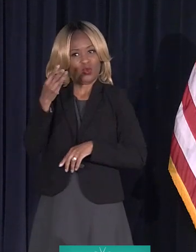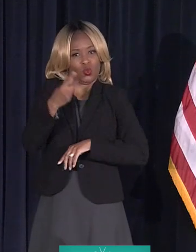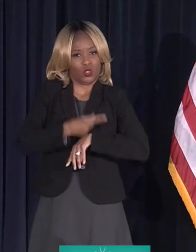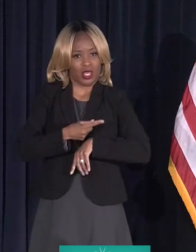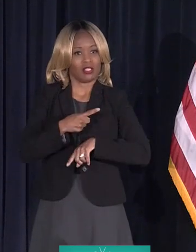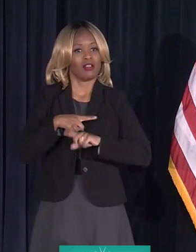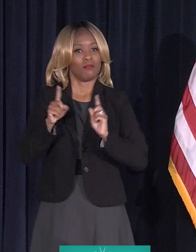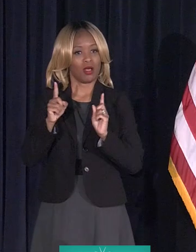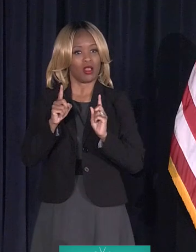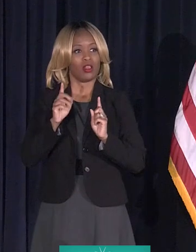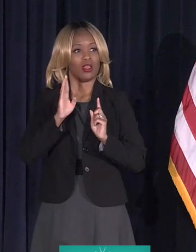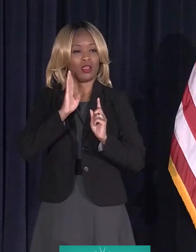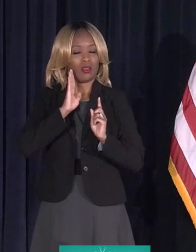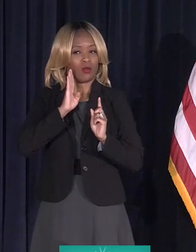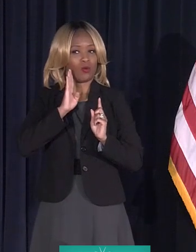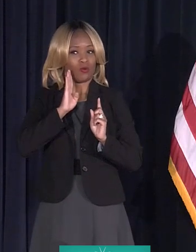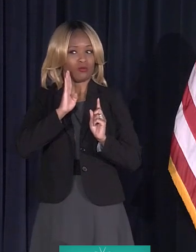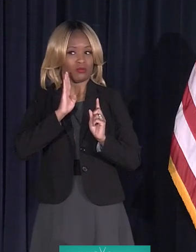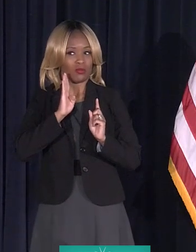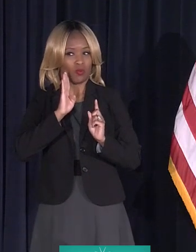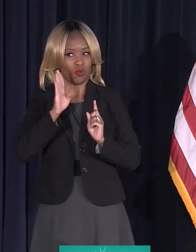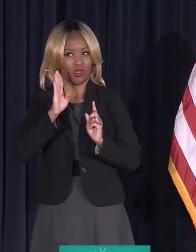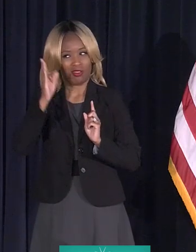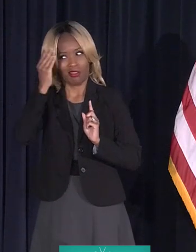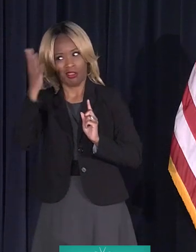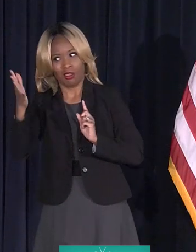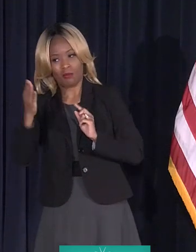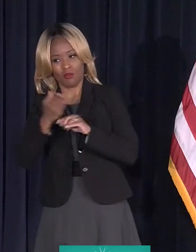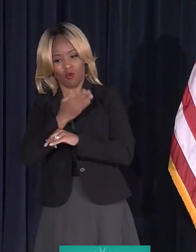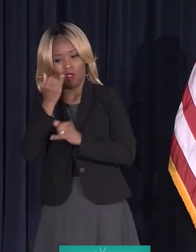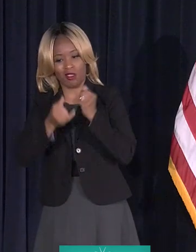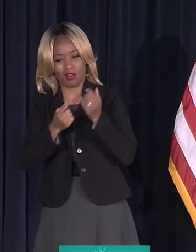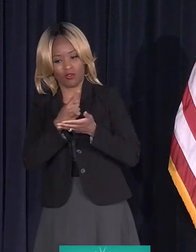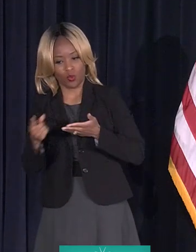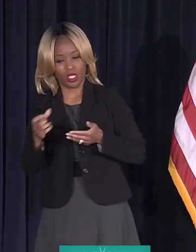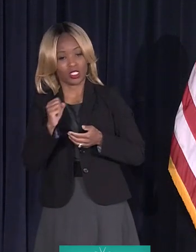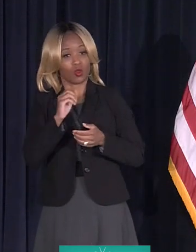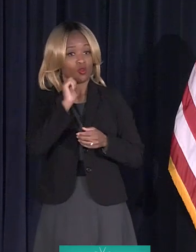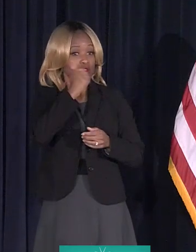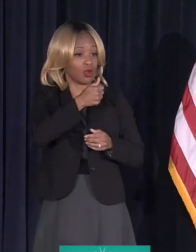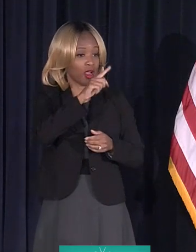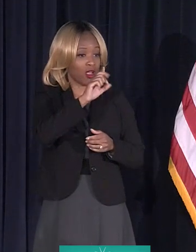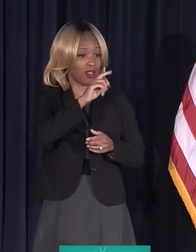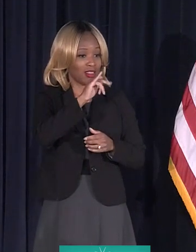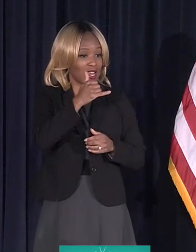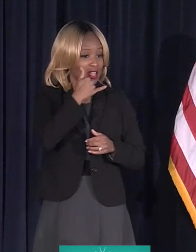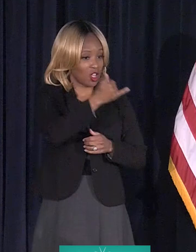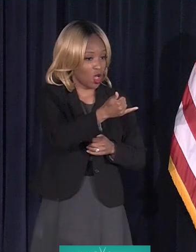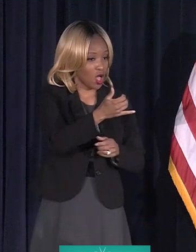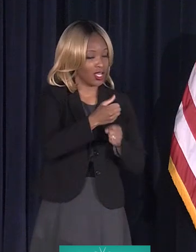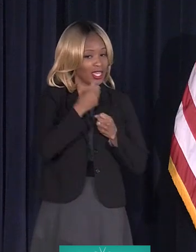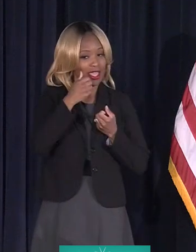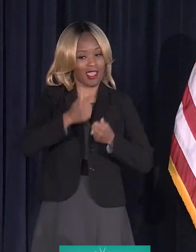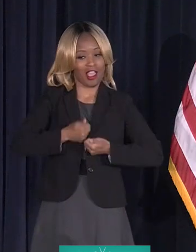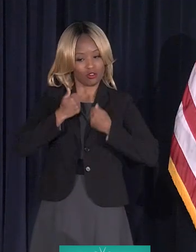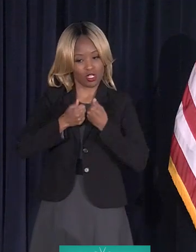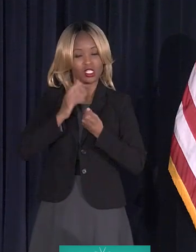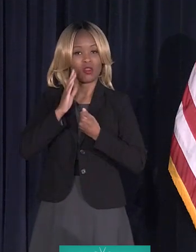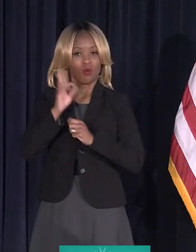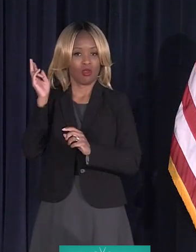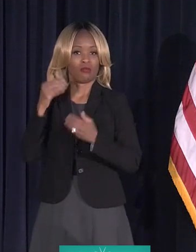but we're going to get him on this by the end of the week. So Letty will call you tomorrow. We'll get the address, and we'll get a lawsuit filed on him.